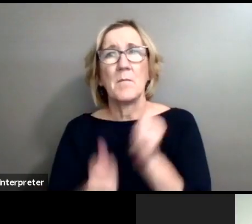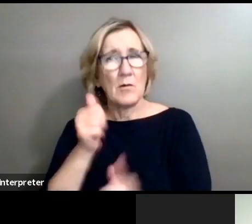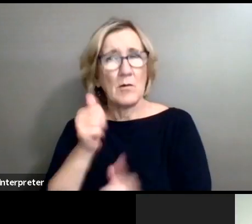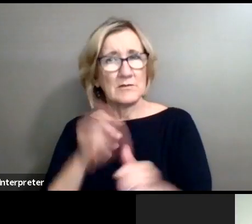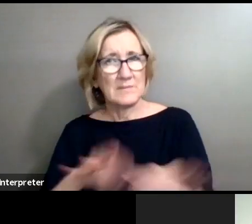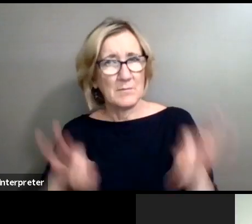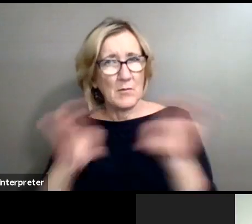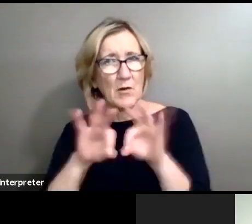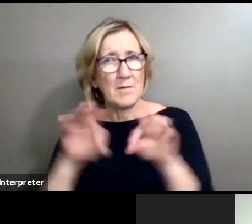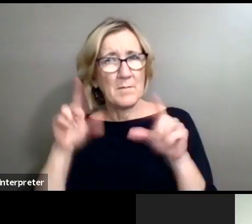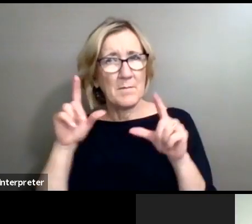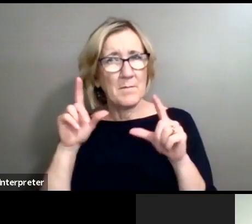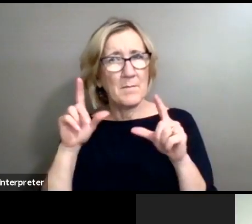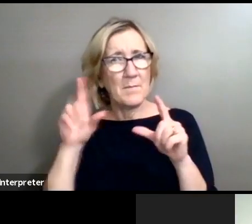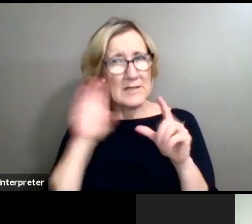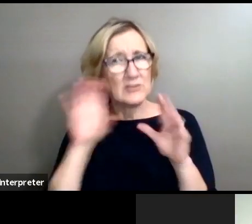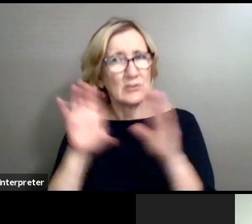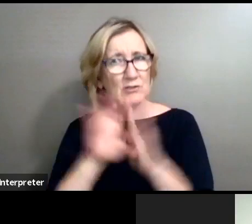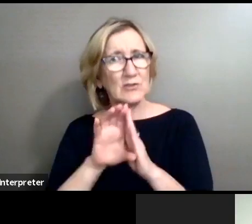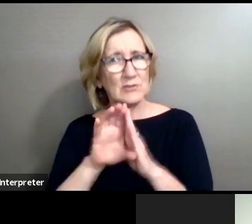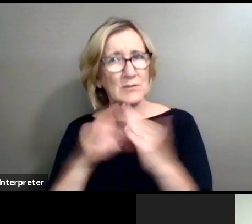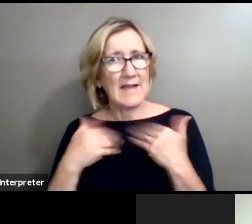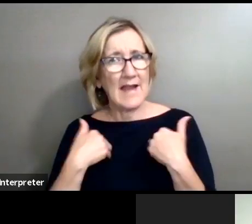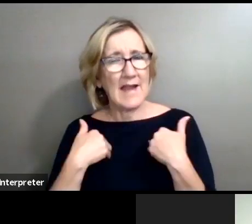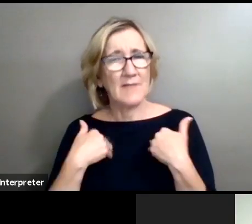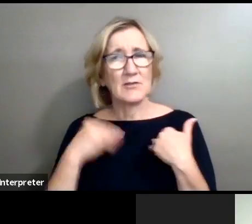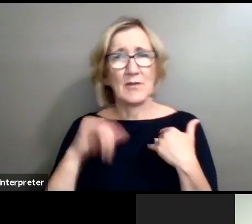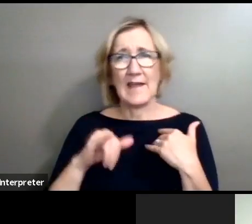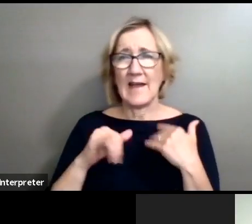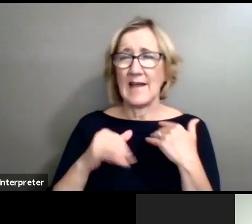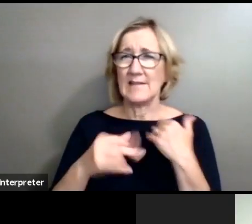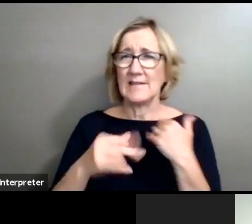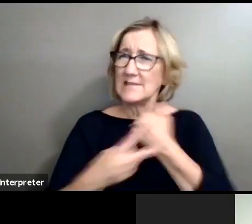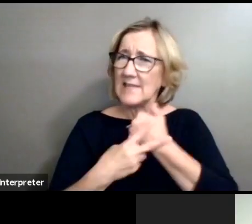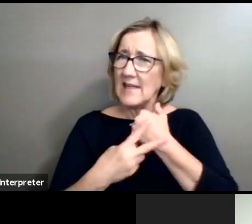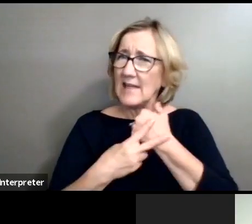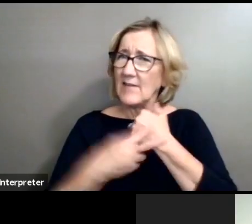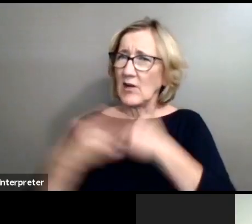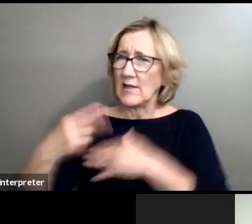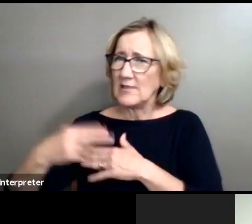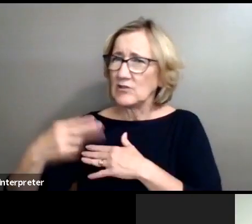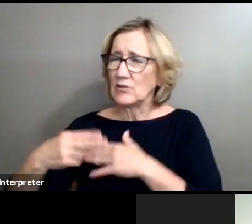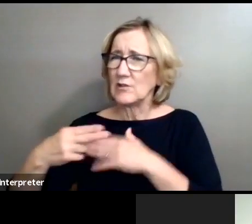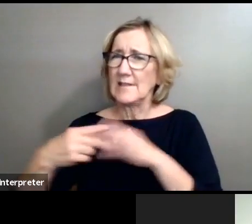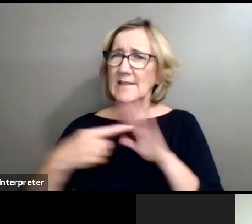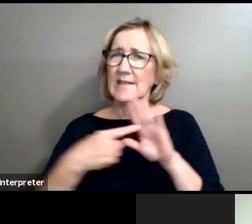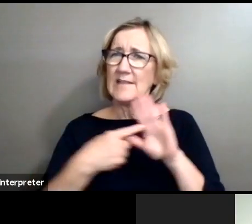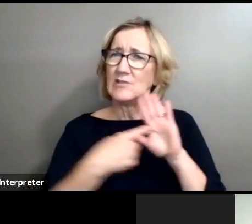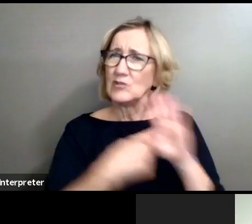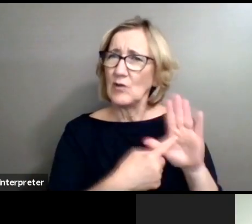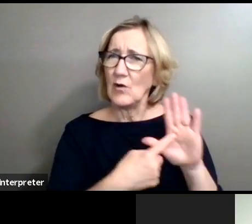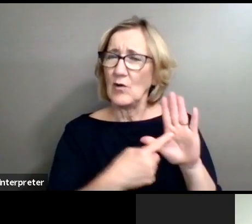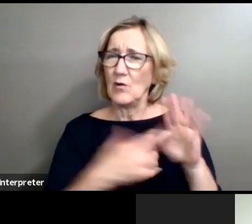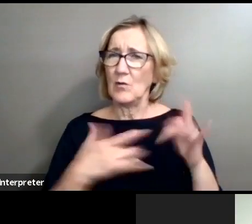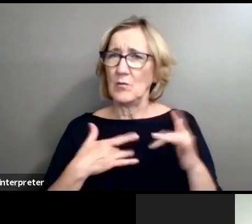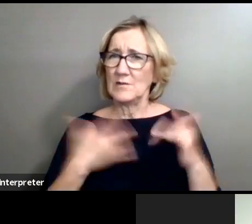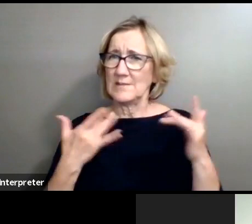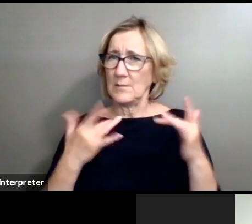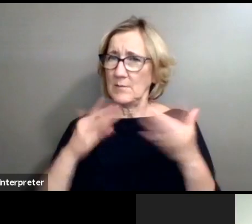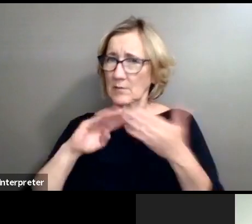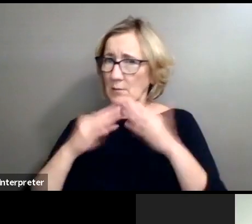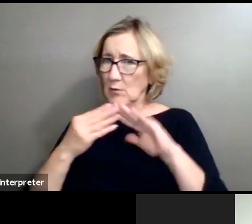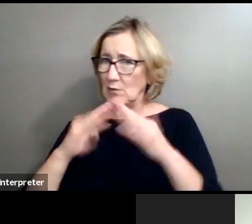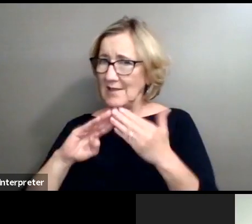that we have. So that allows us to preserve our history, allows us to showcase what's going on in the community at any given time.